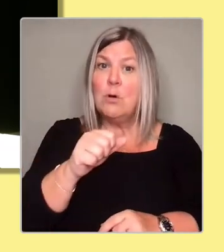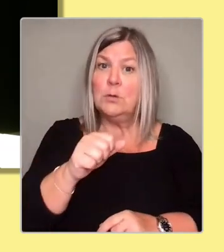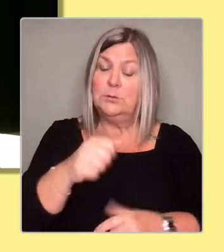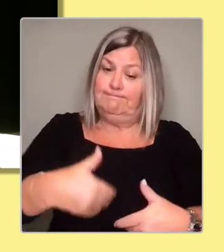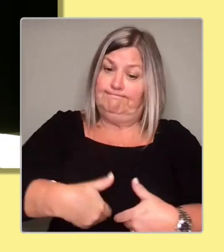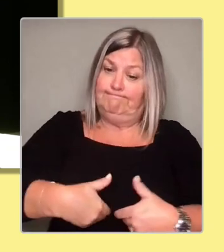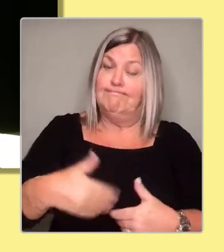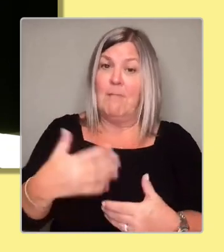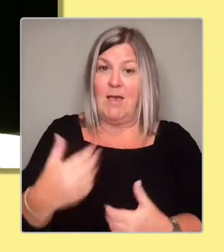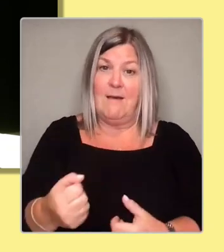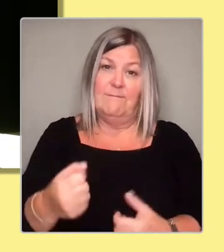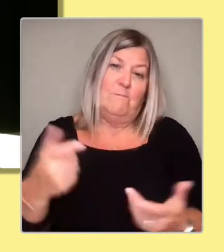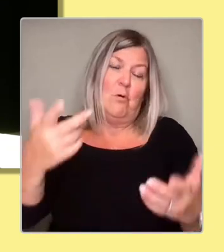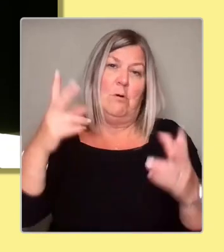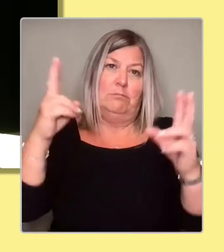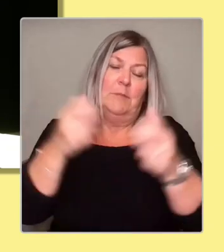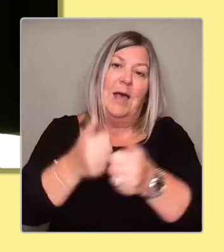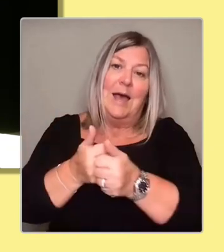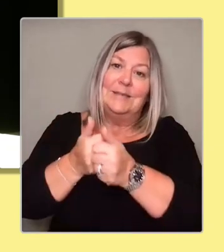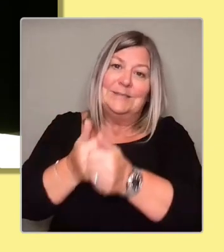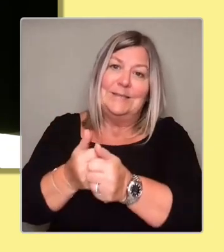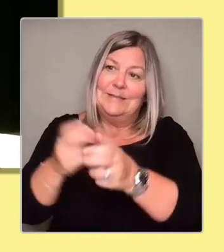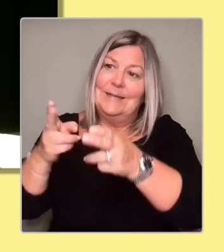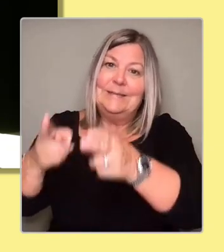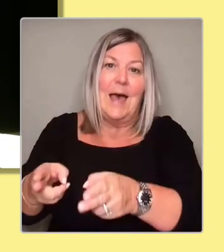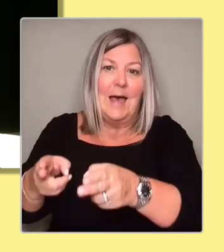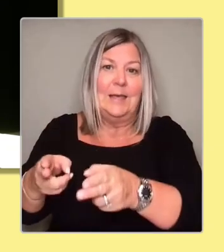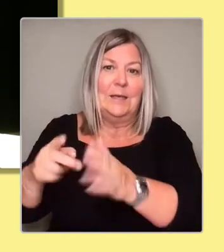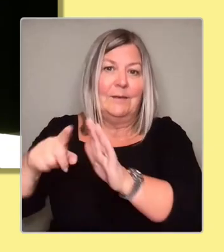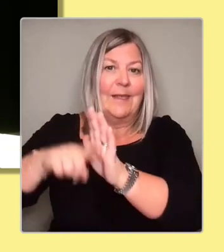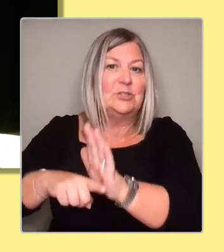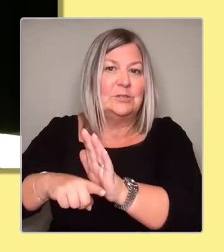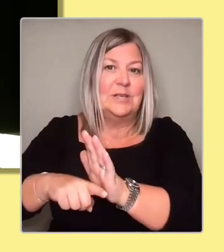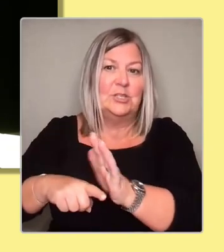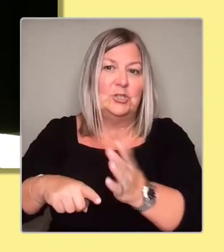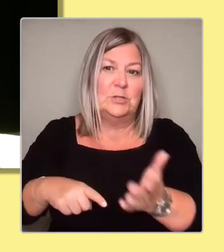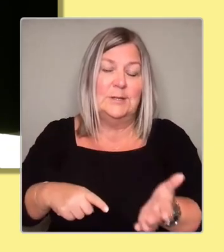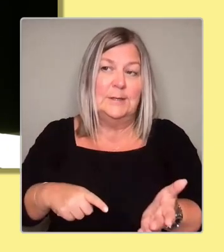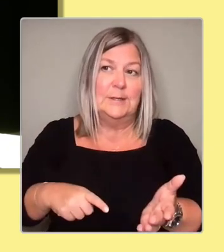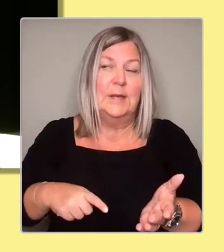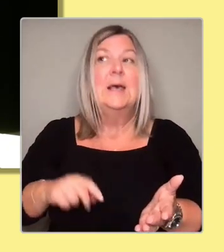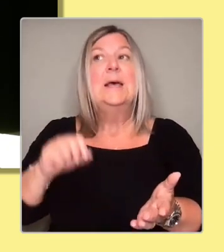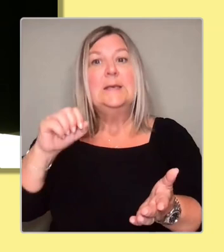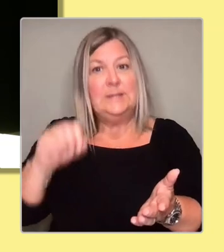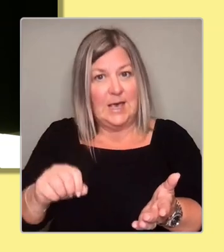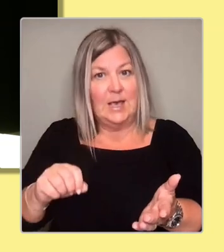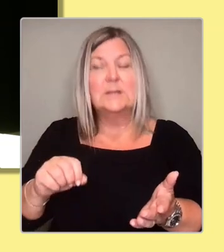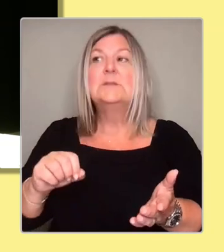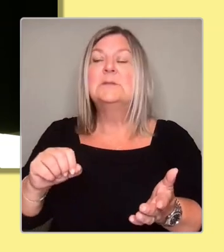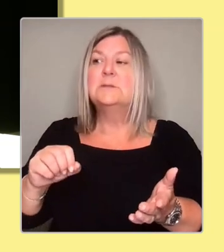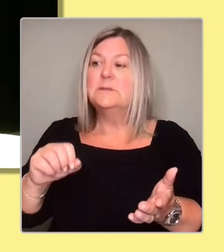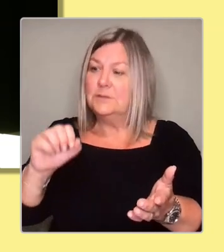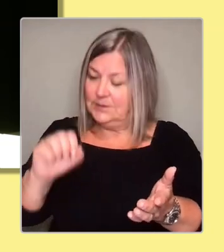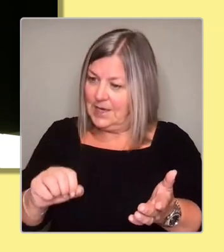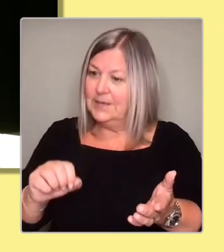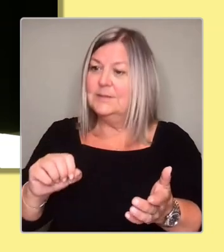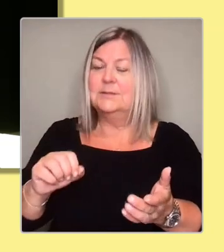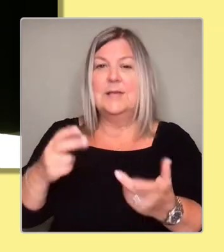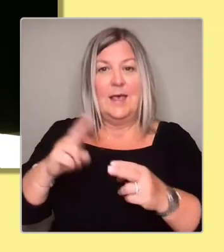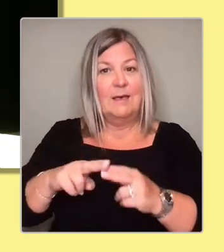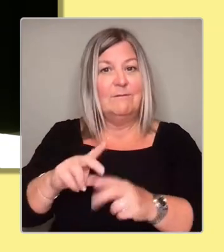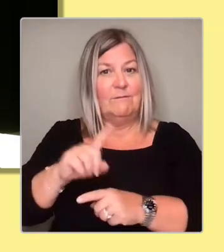example, undoubtedly, if was first minister, that would be a free vote, given that it's an issue of conscience, a very sensitive issue indeed.